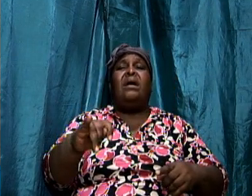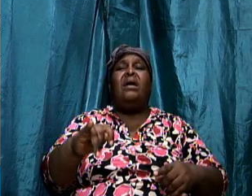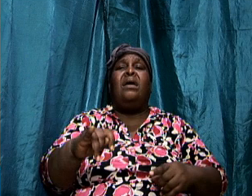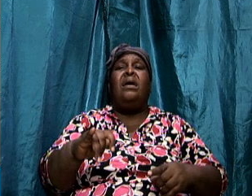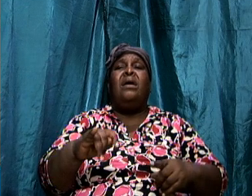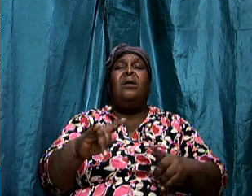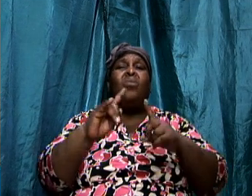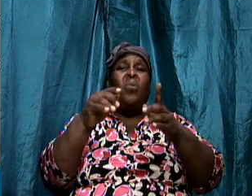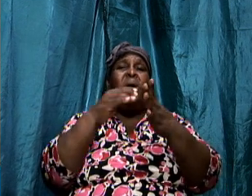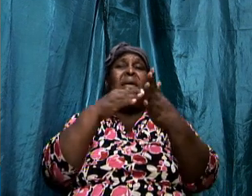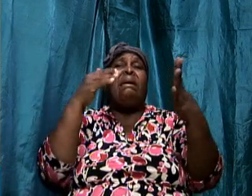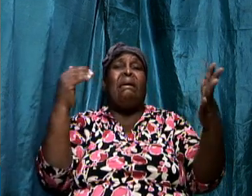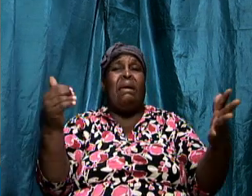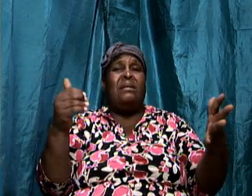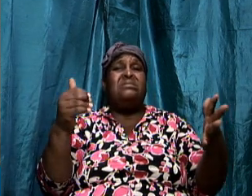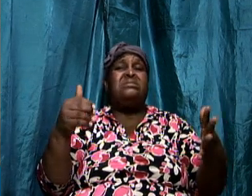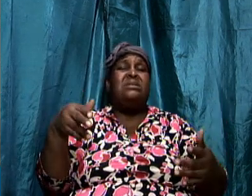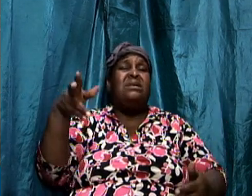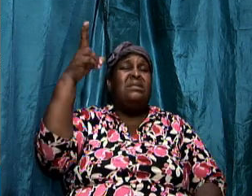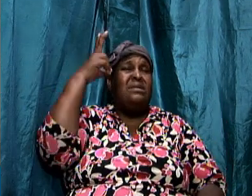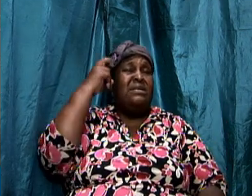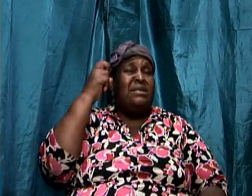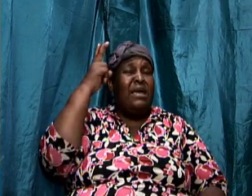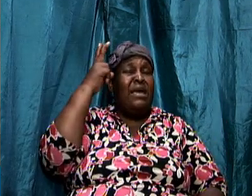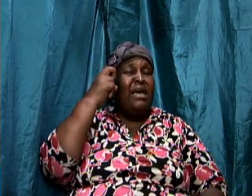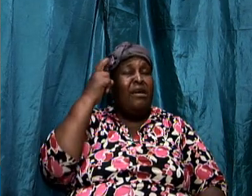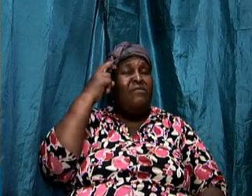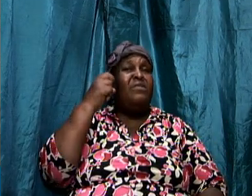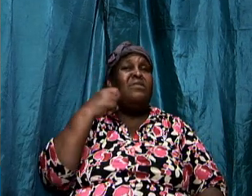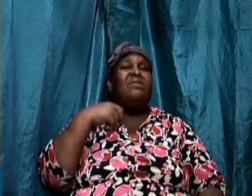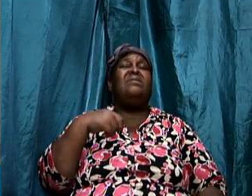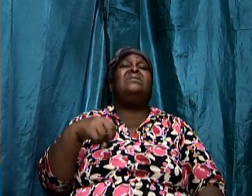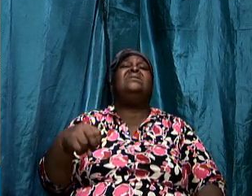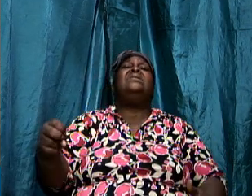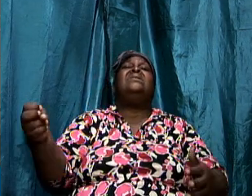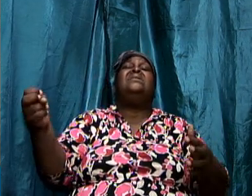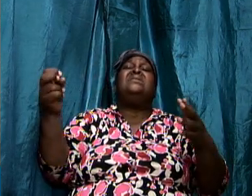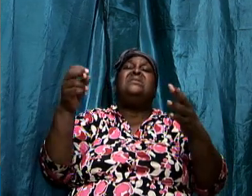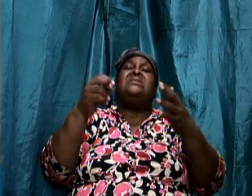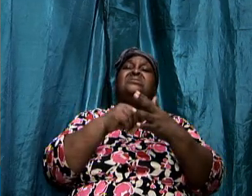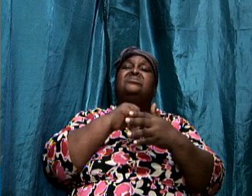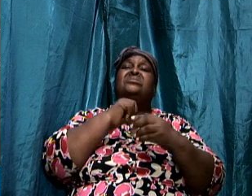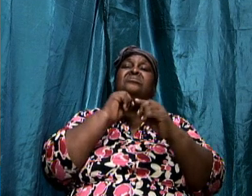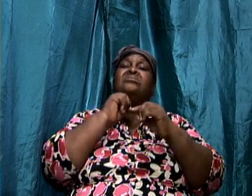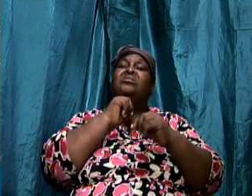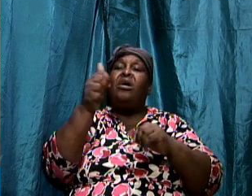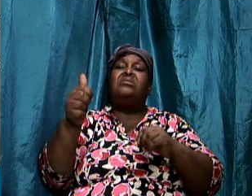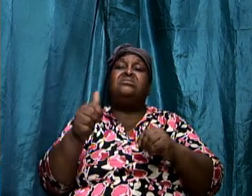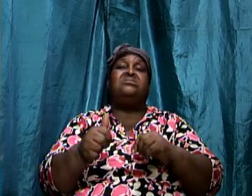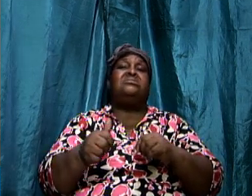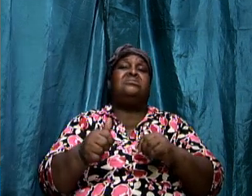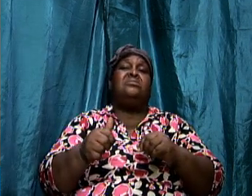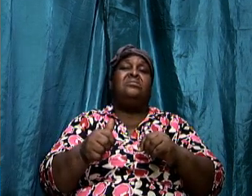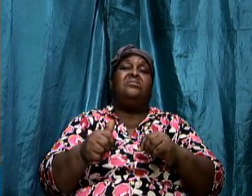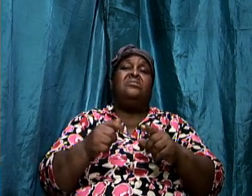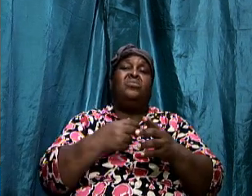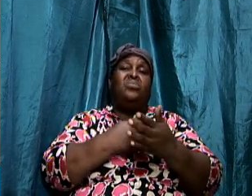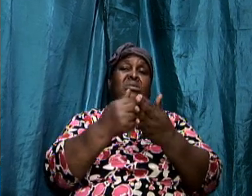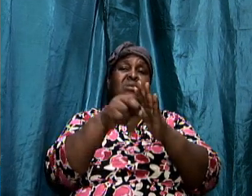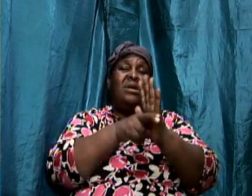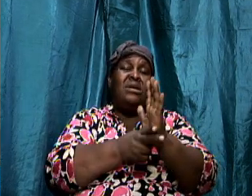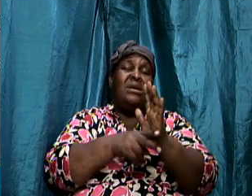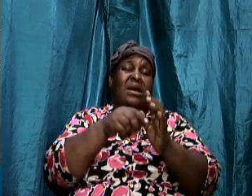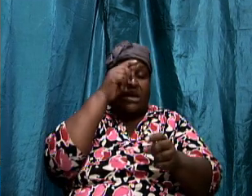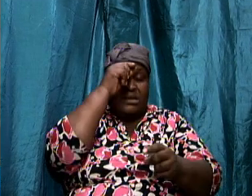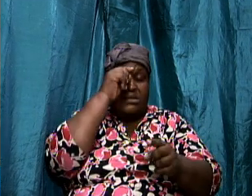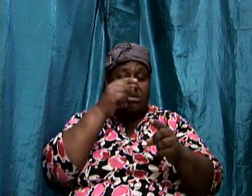is hostile towards righteousness and desires to destroy righteousness